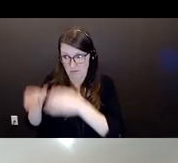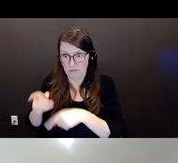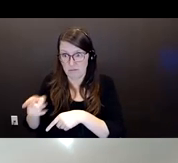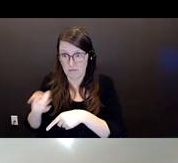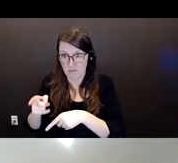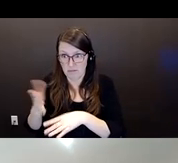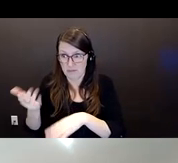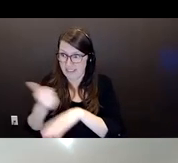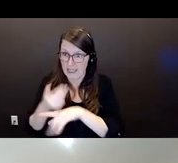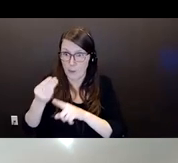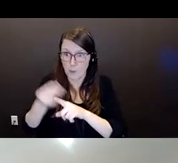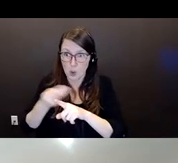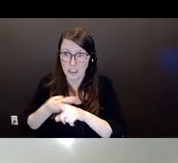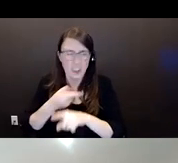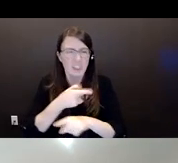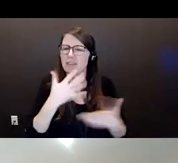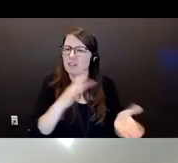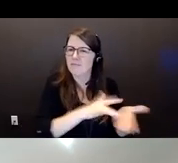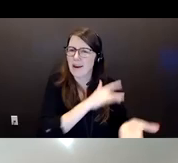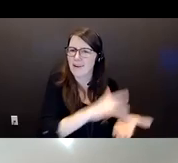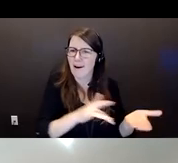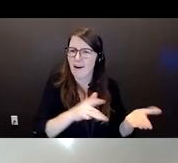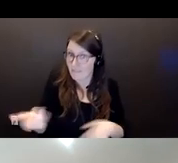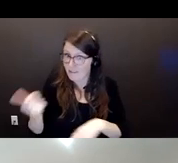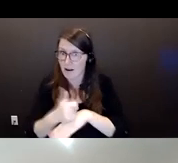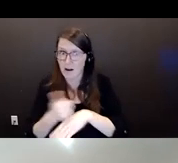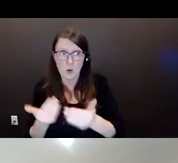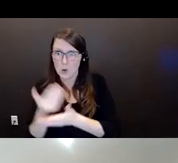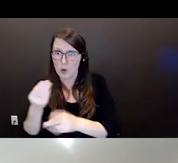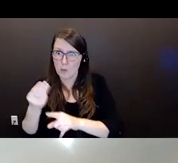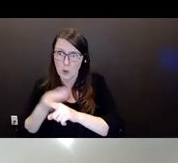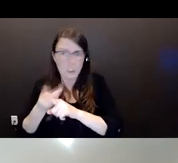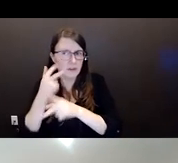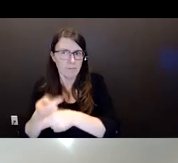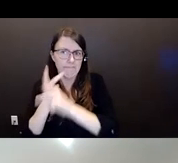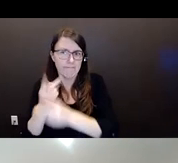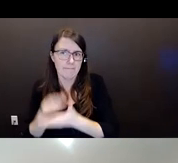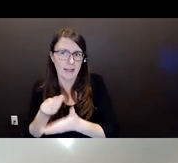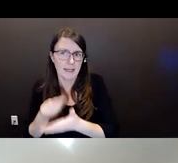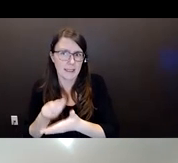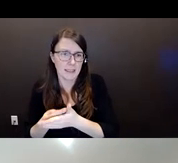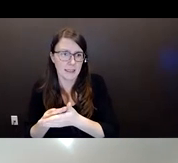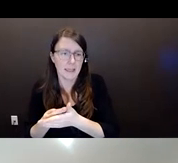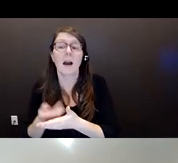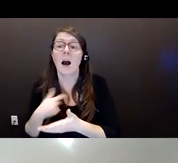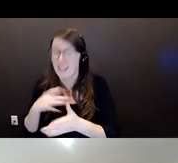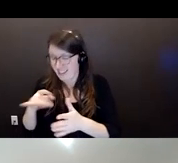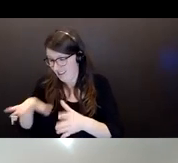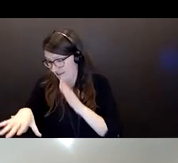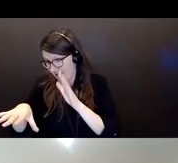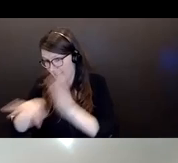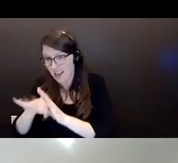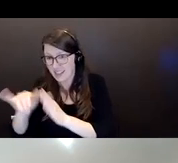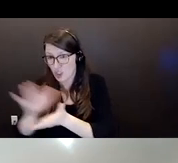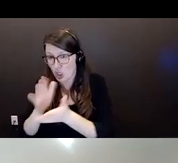she had paid off her mortgage some 35 years previously and worked extremely hard with her husband to do so in six years